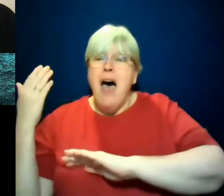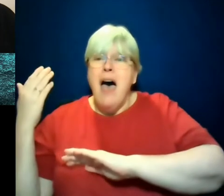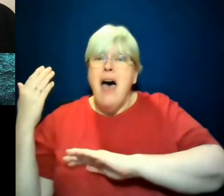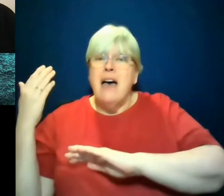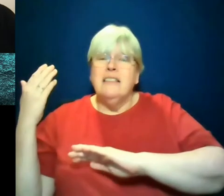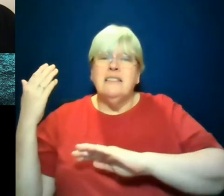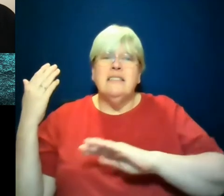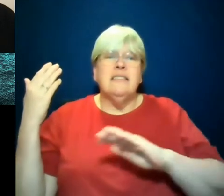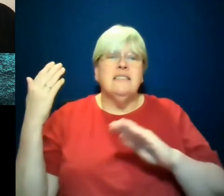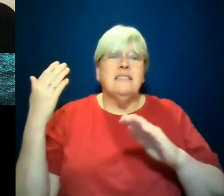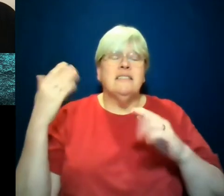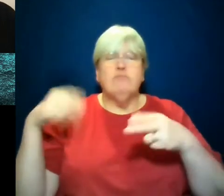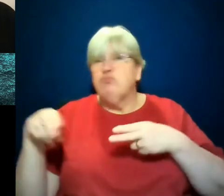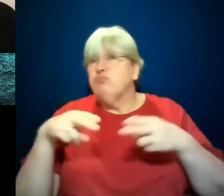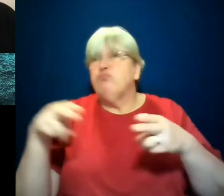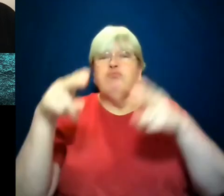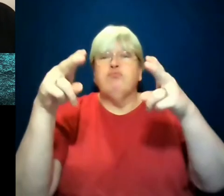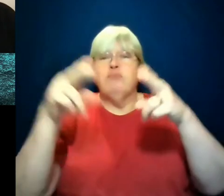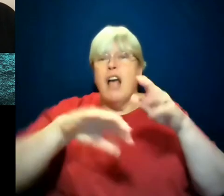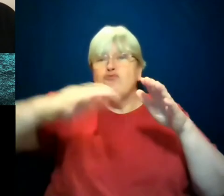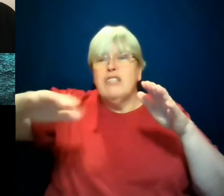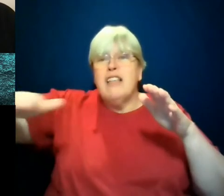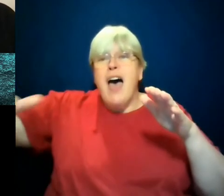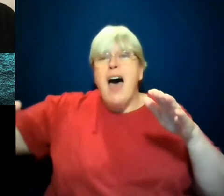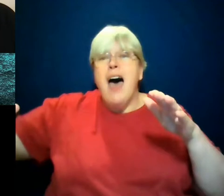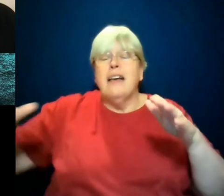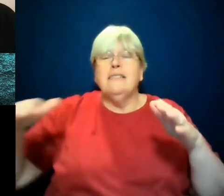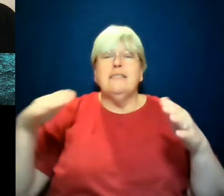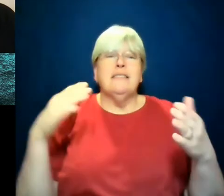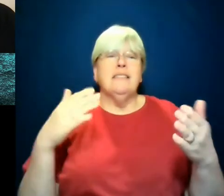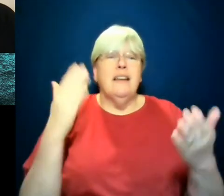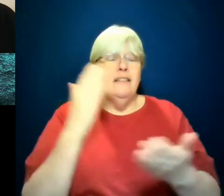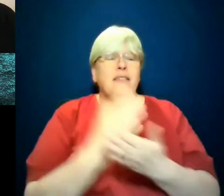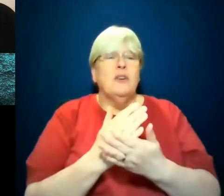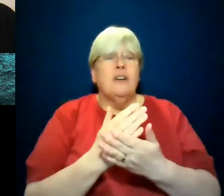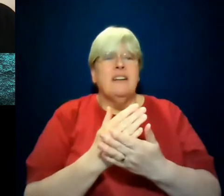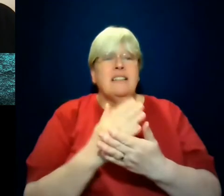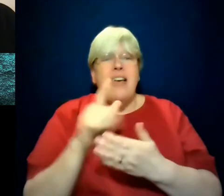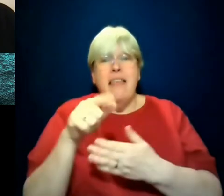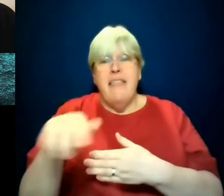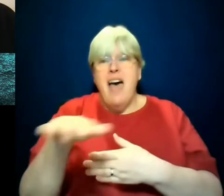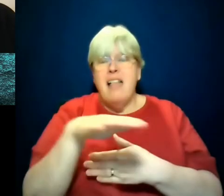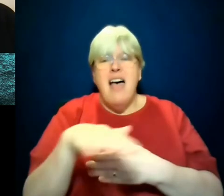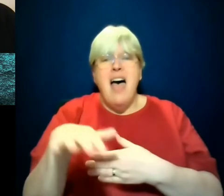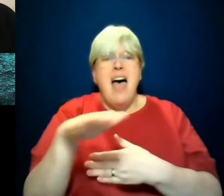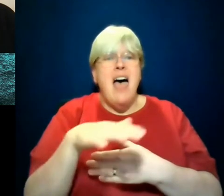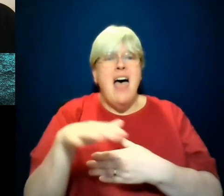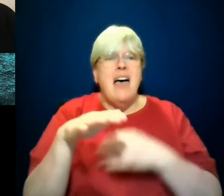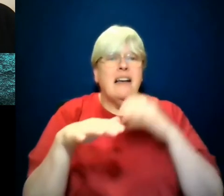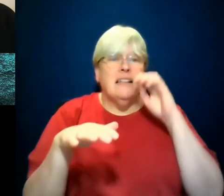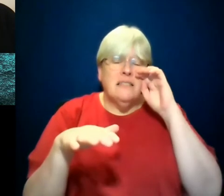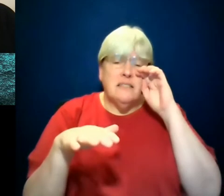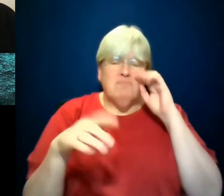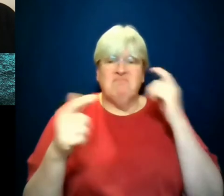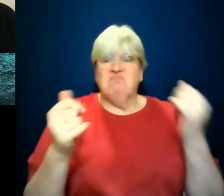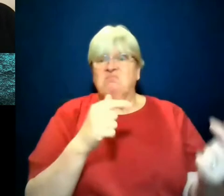is along a highway, is out in the countryside. And of course, that land is contested.